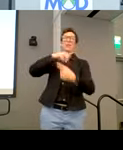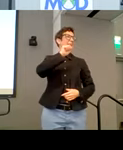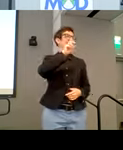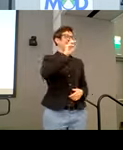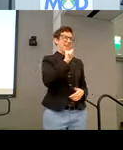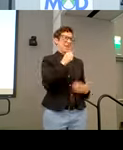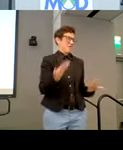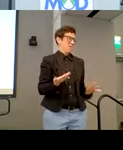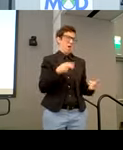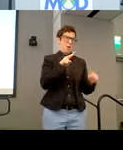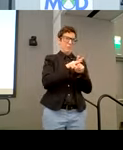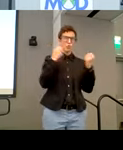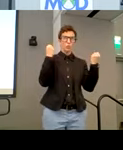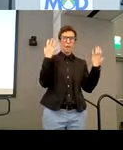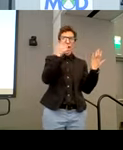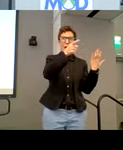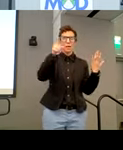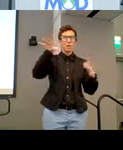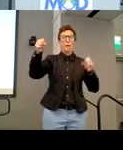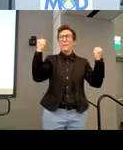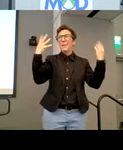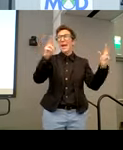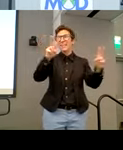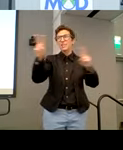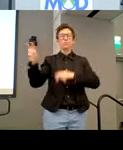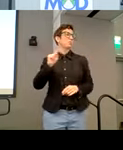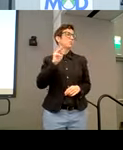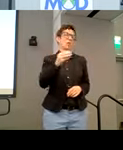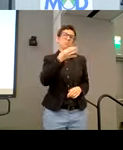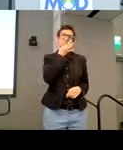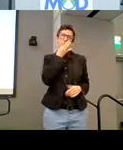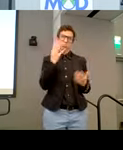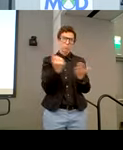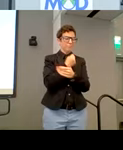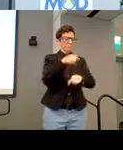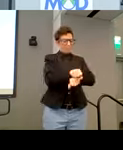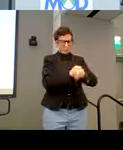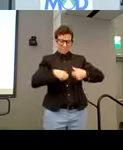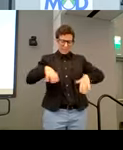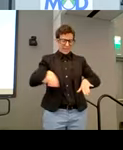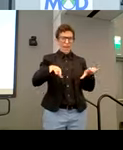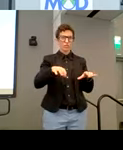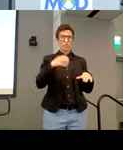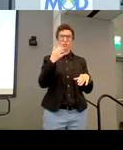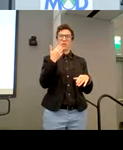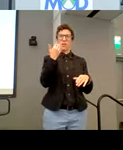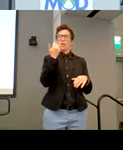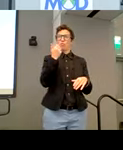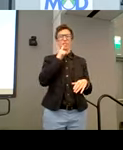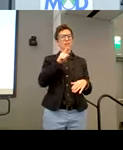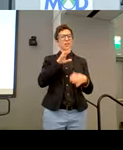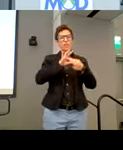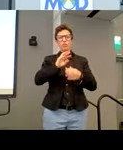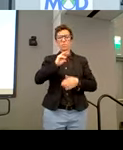and concerns. And so Tom sprung into action as he always and often would do. And he connected with our, with the mass office on disability and through